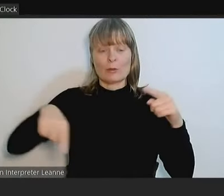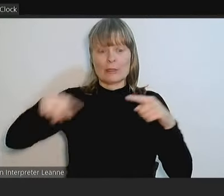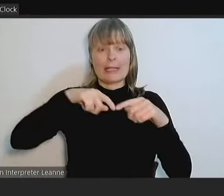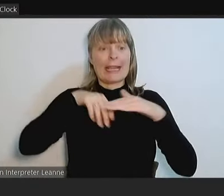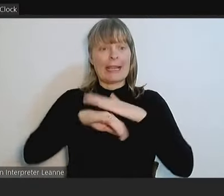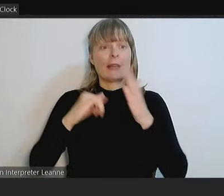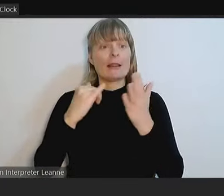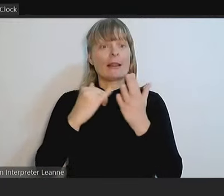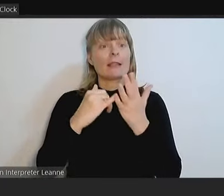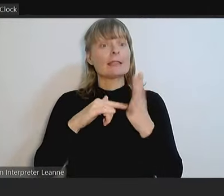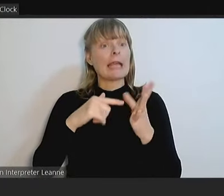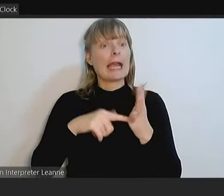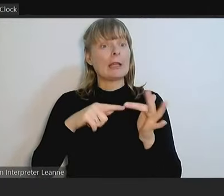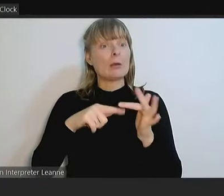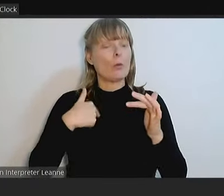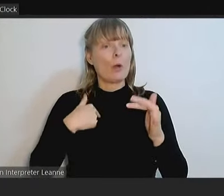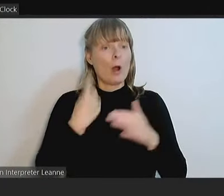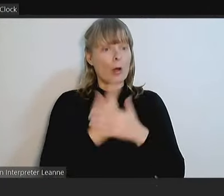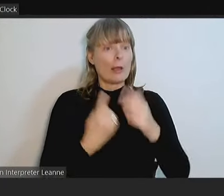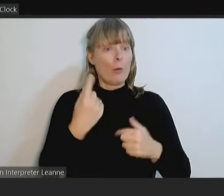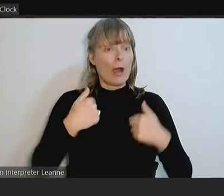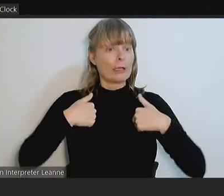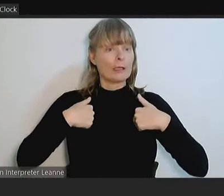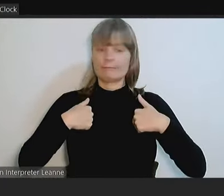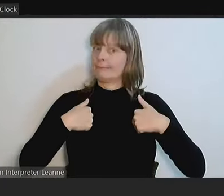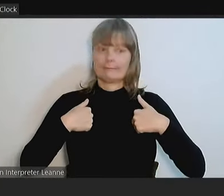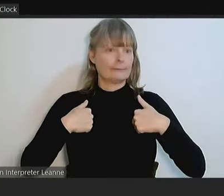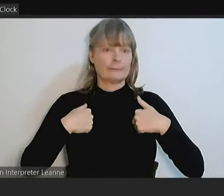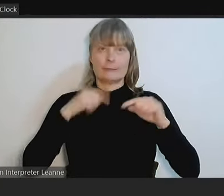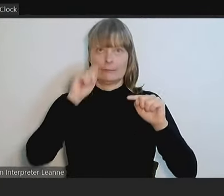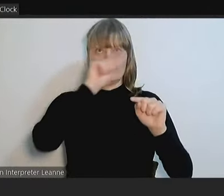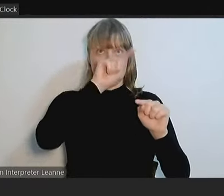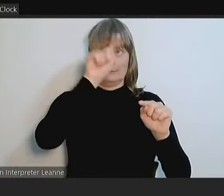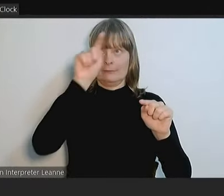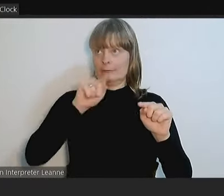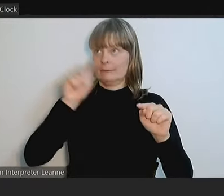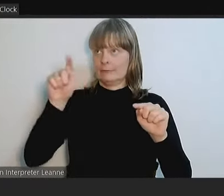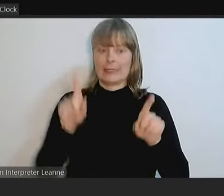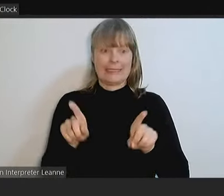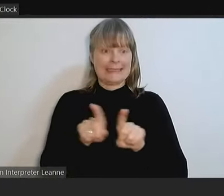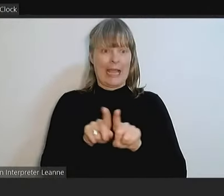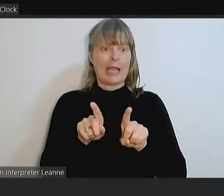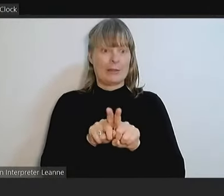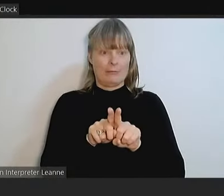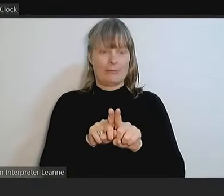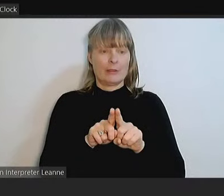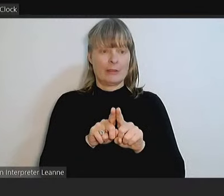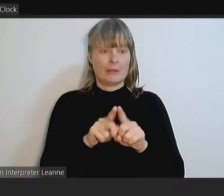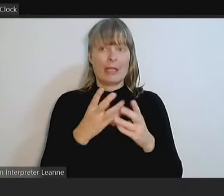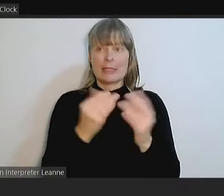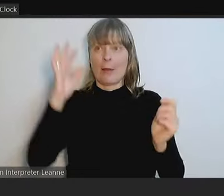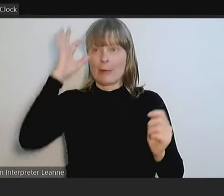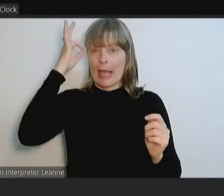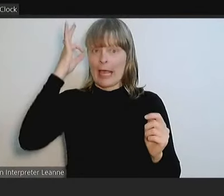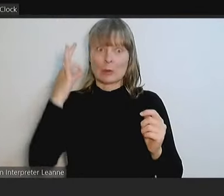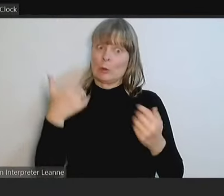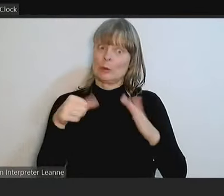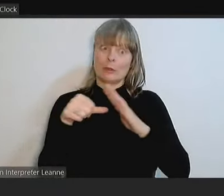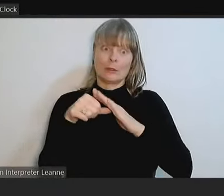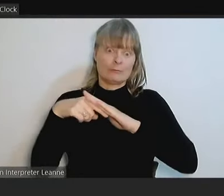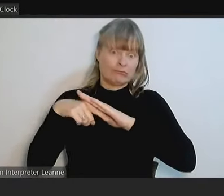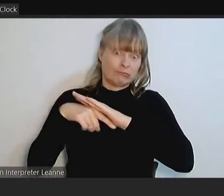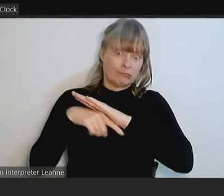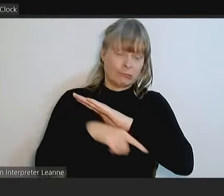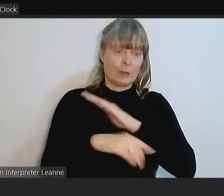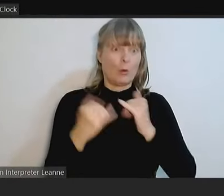Indeed there have been articles in the media recently about councils that are in a much more perilous financial state than we are.